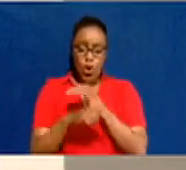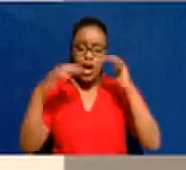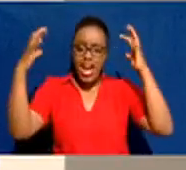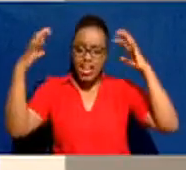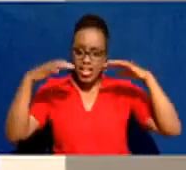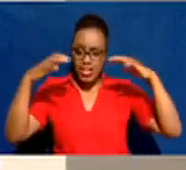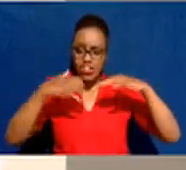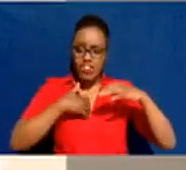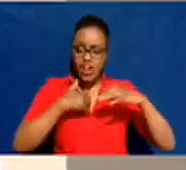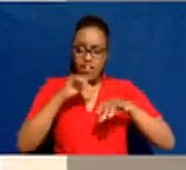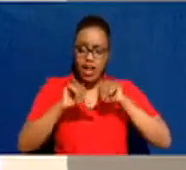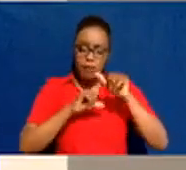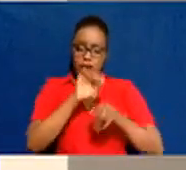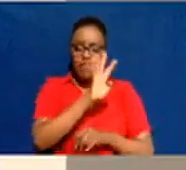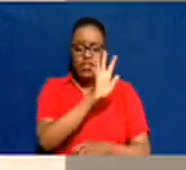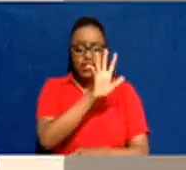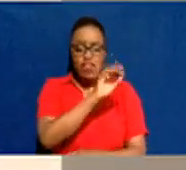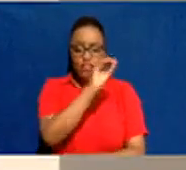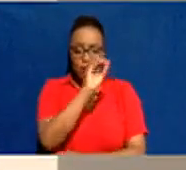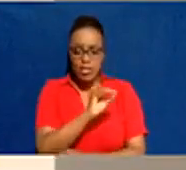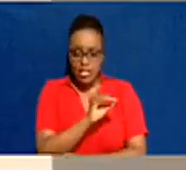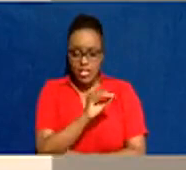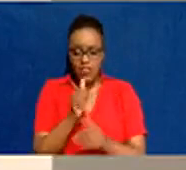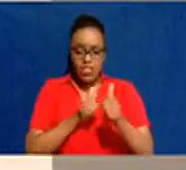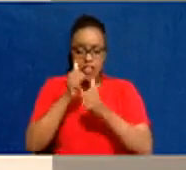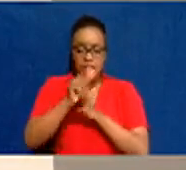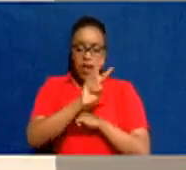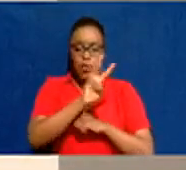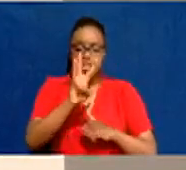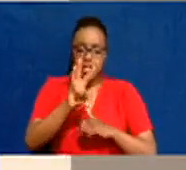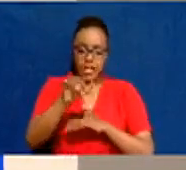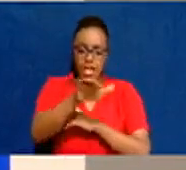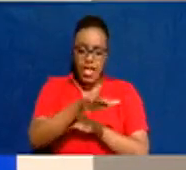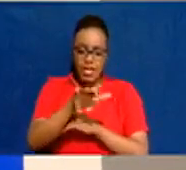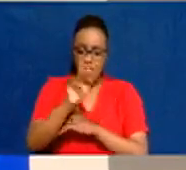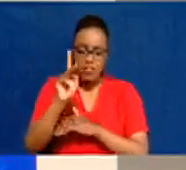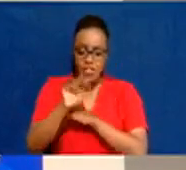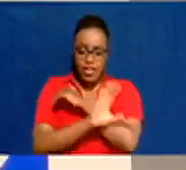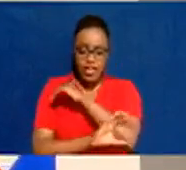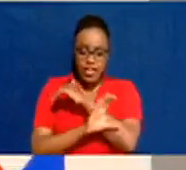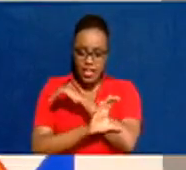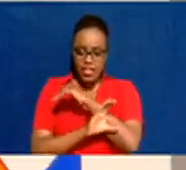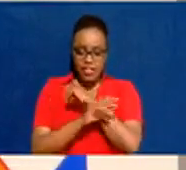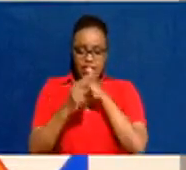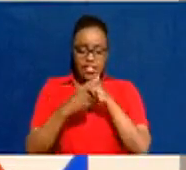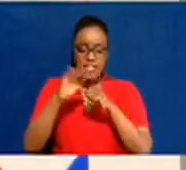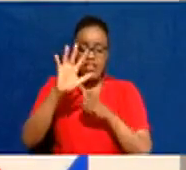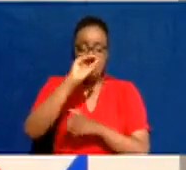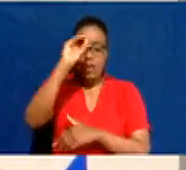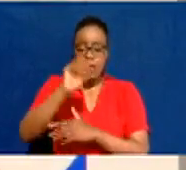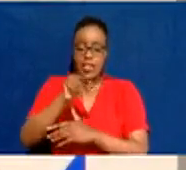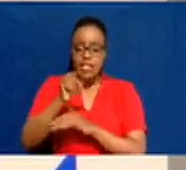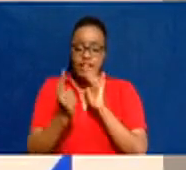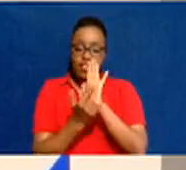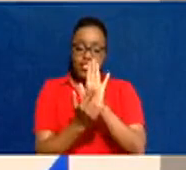about 45% for the far western part of the country and at least 65%. And that has been